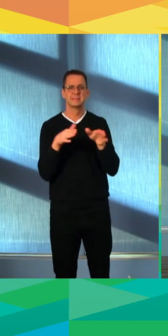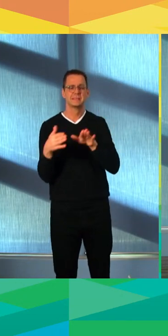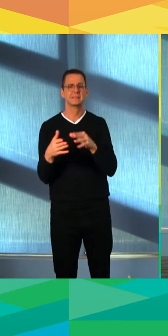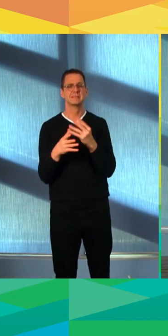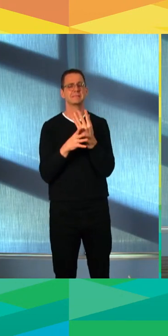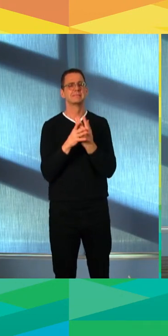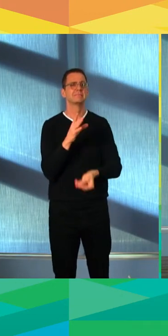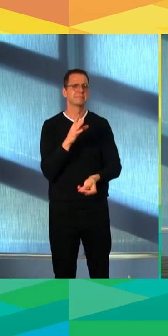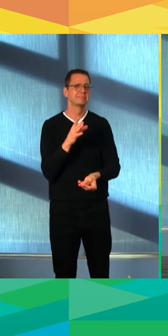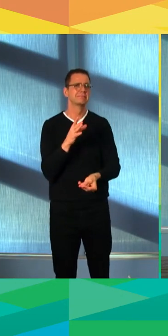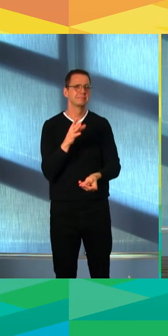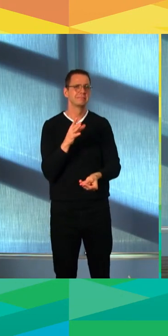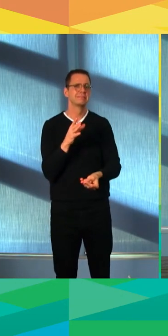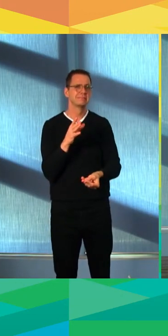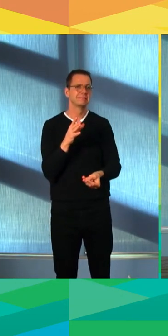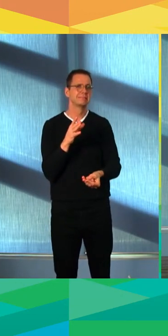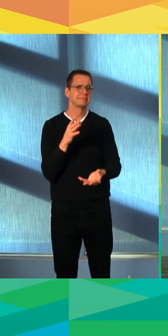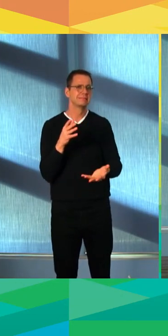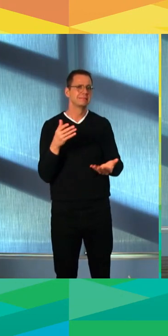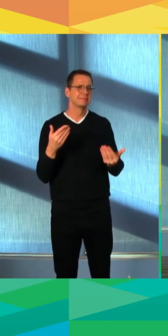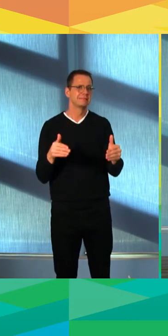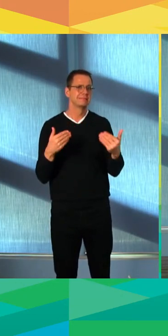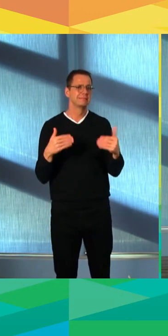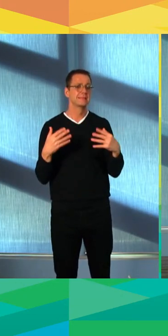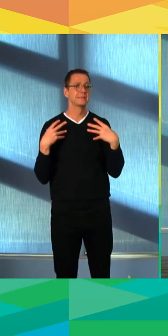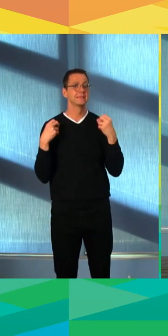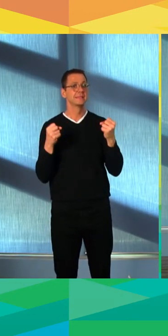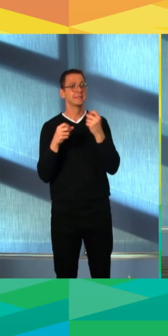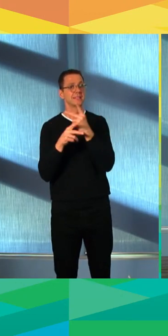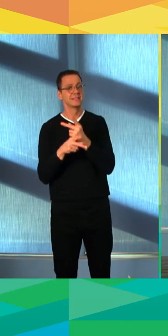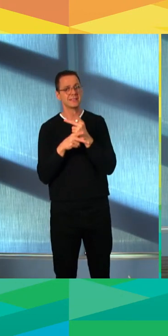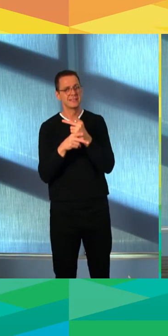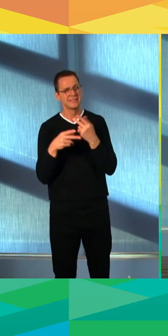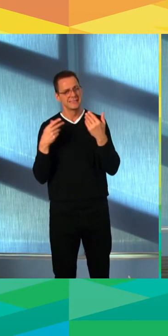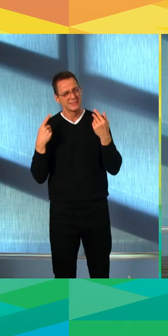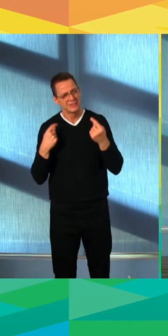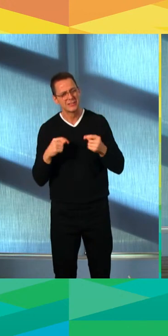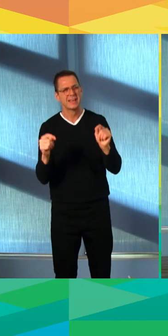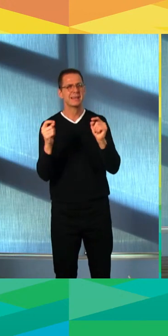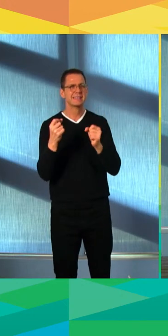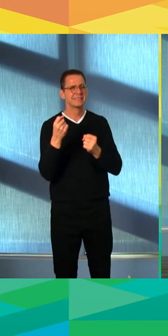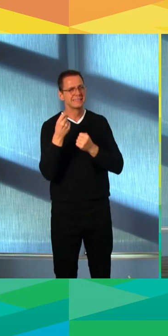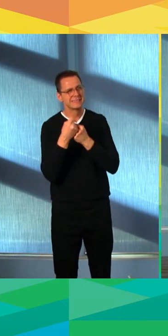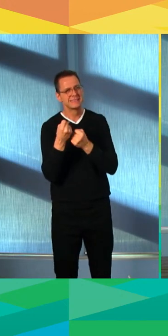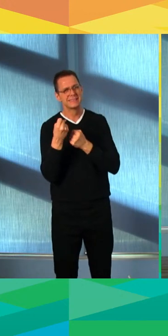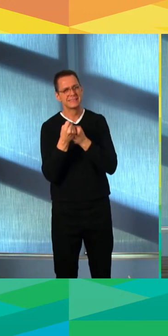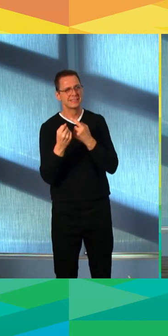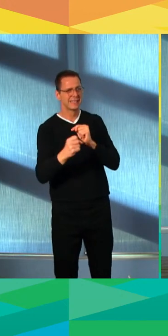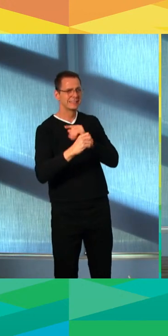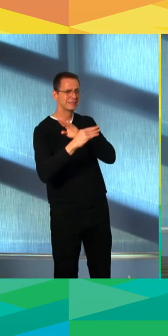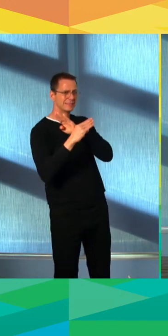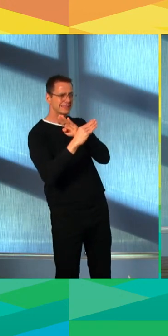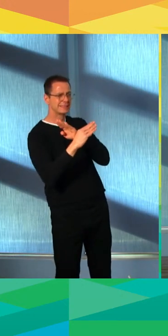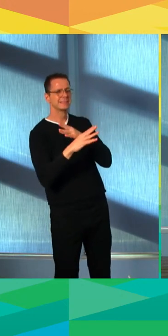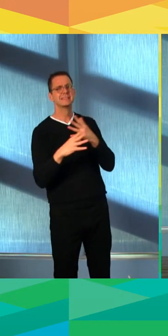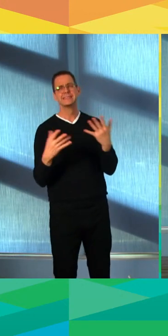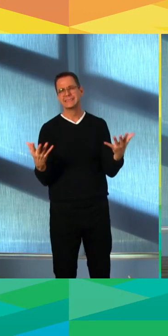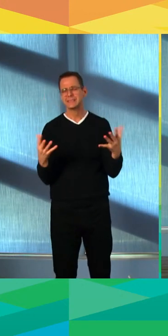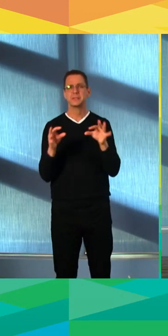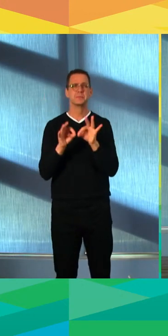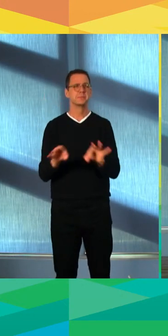best efforts of our caregivers on the front line. And so I think we should not for a minute underestimate the continued strain that